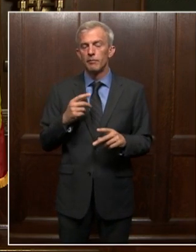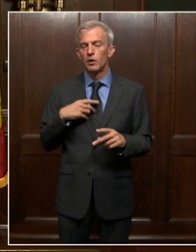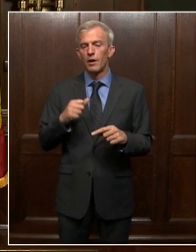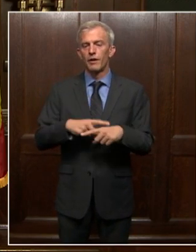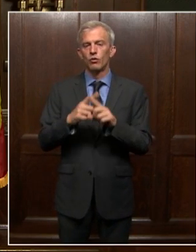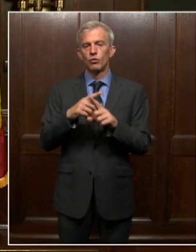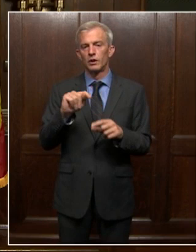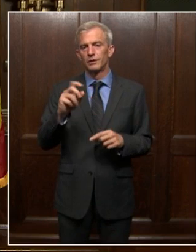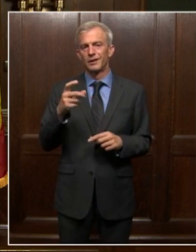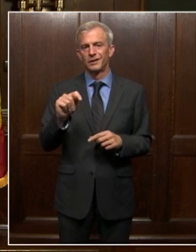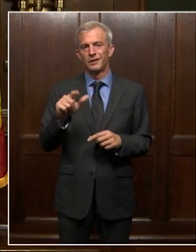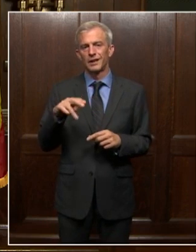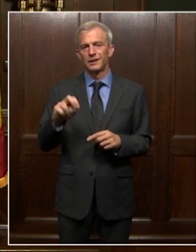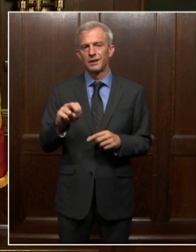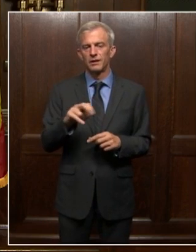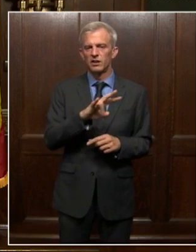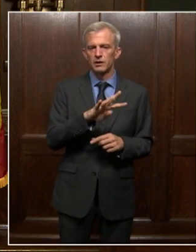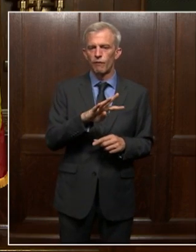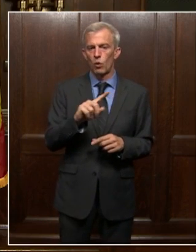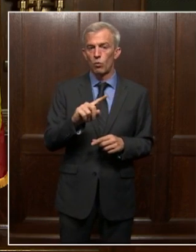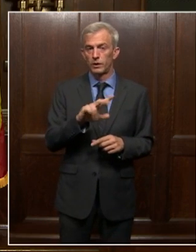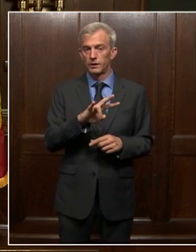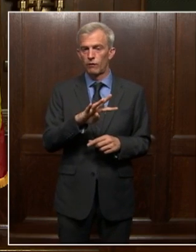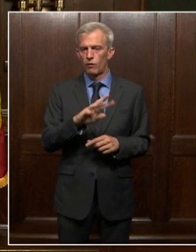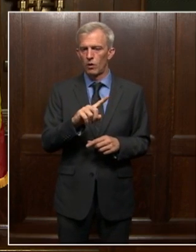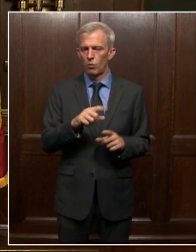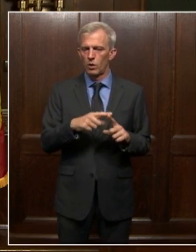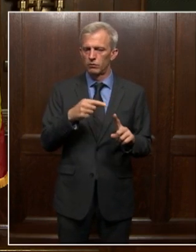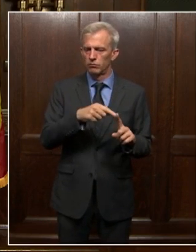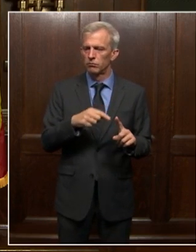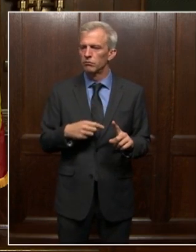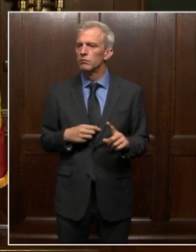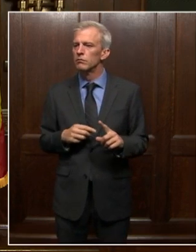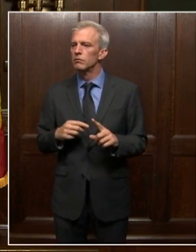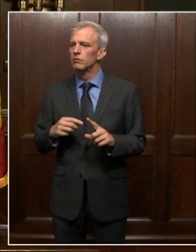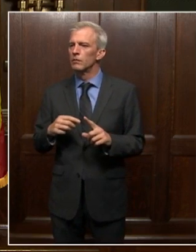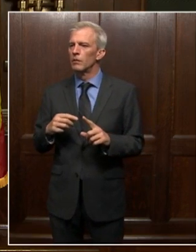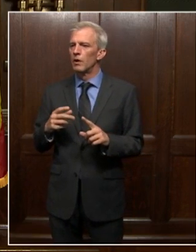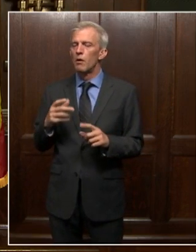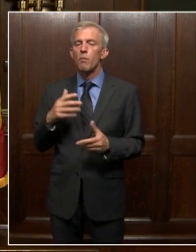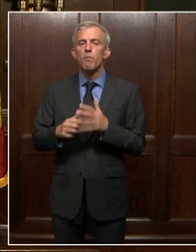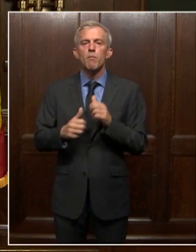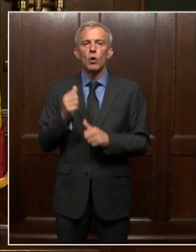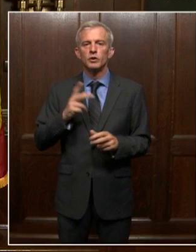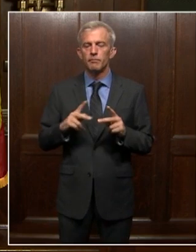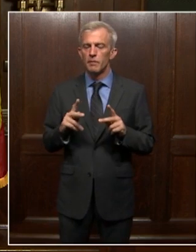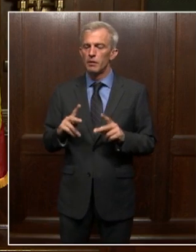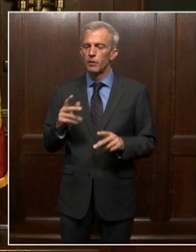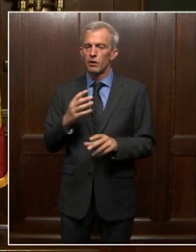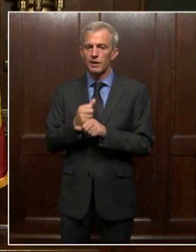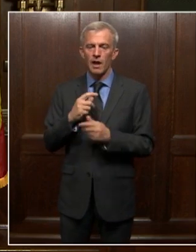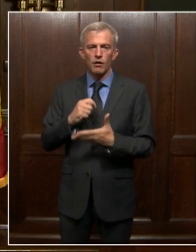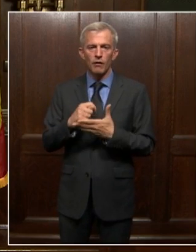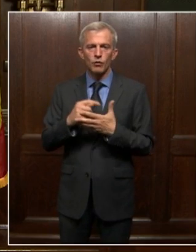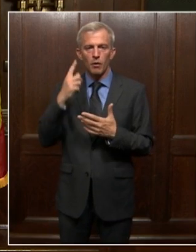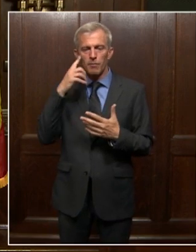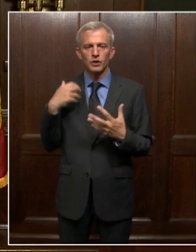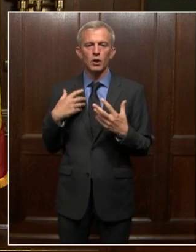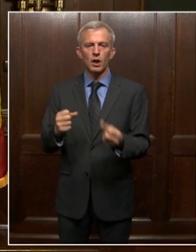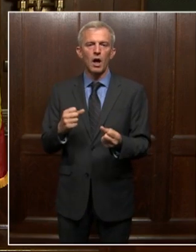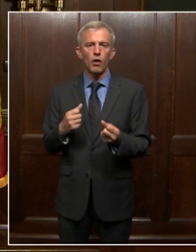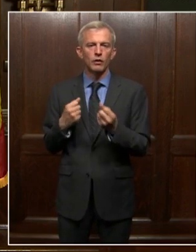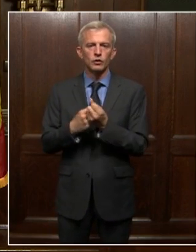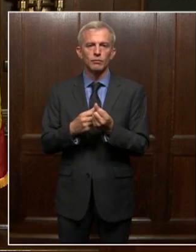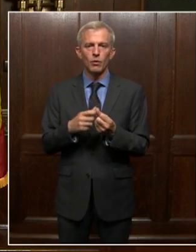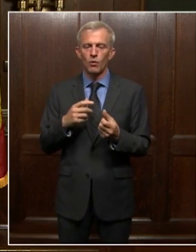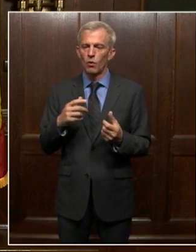-741 are turning to therapy and mental health services more than they usually do, accessing resources that exist precisely for moments